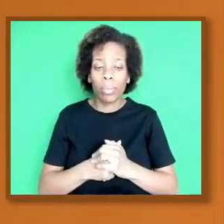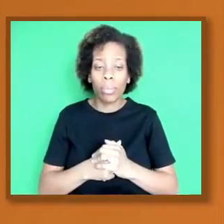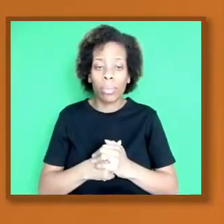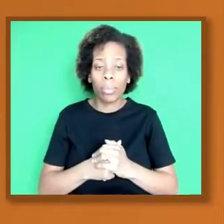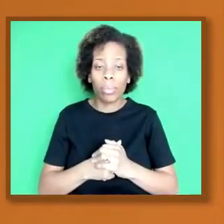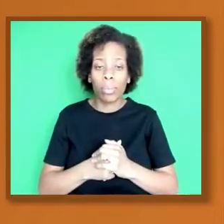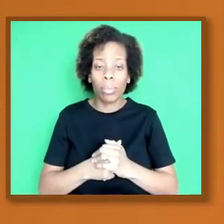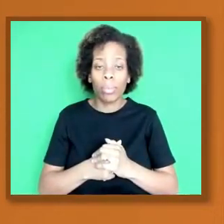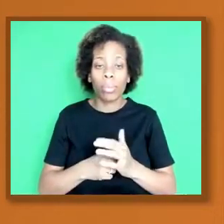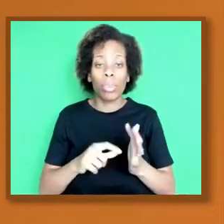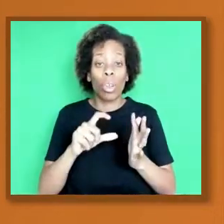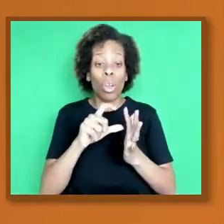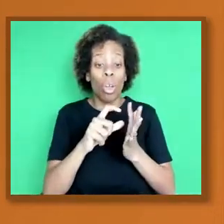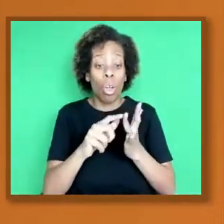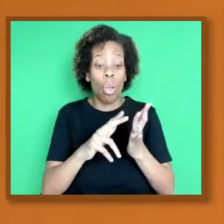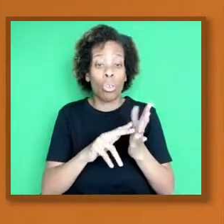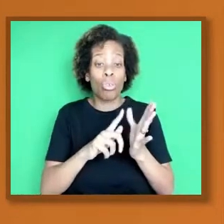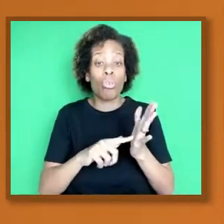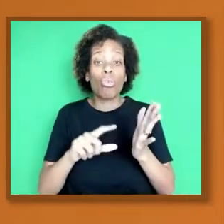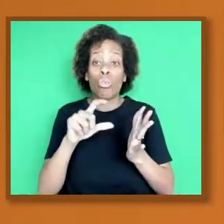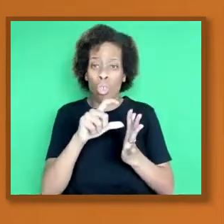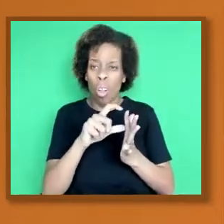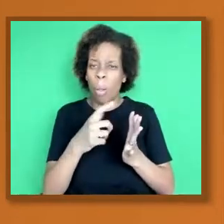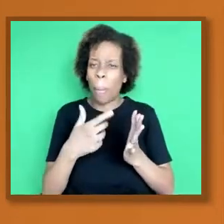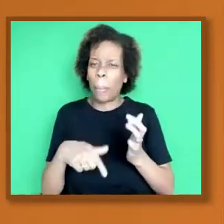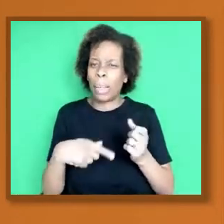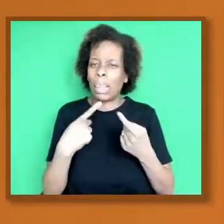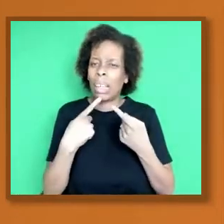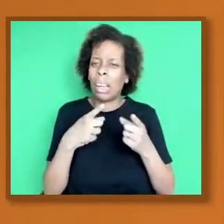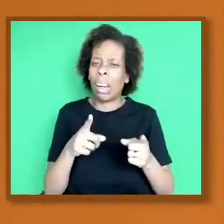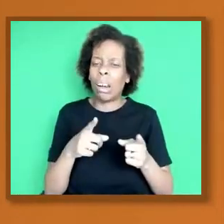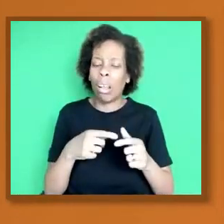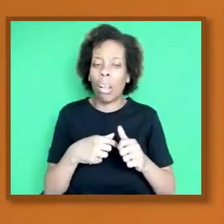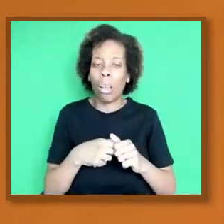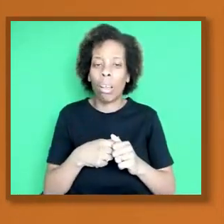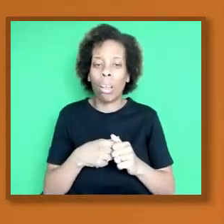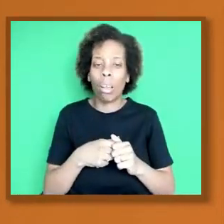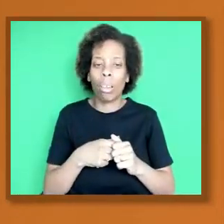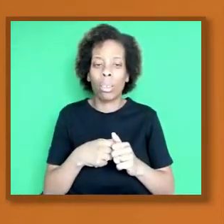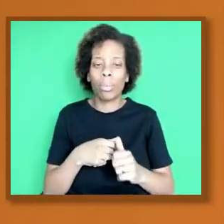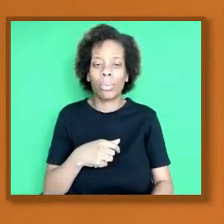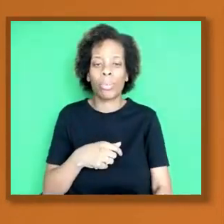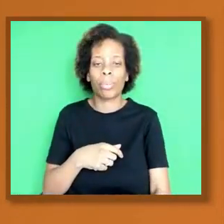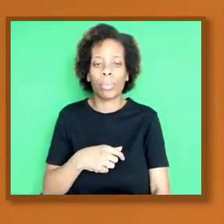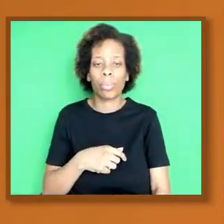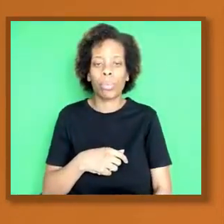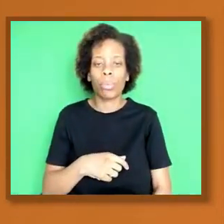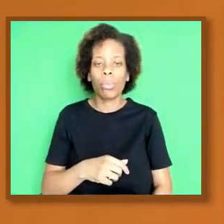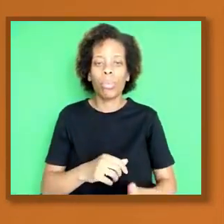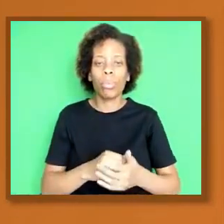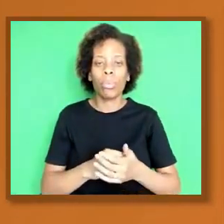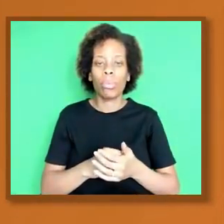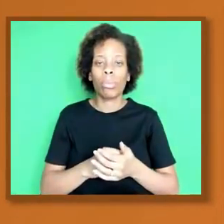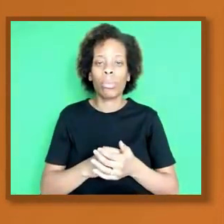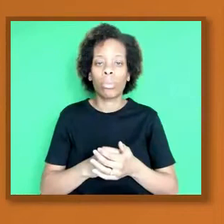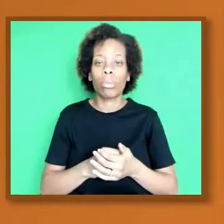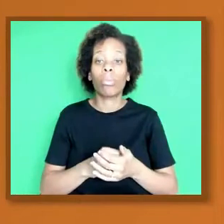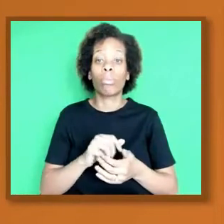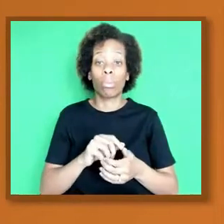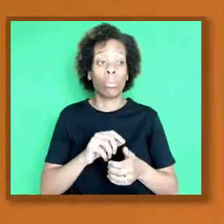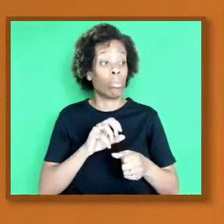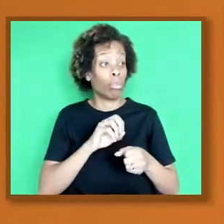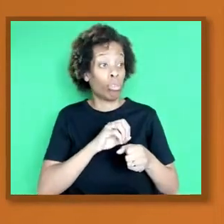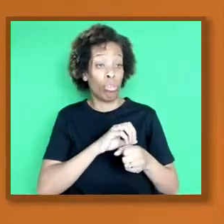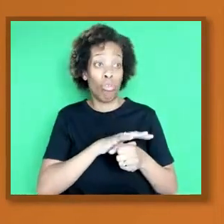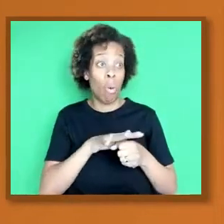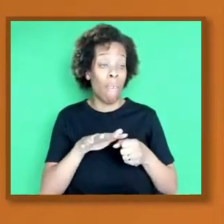virus doesn't come across and say, when it's released from one host and it's floating through the